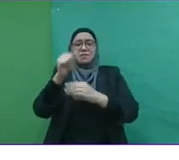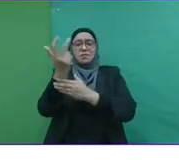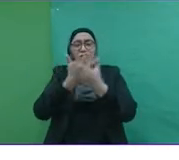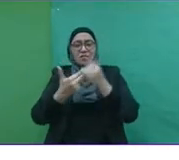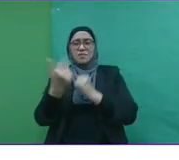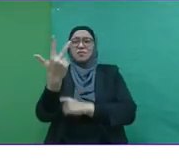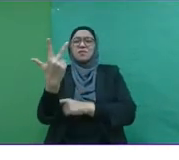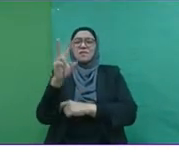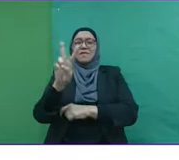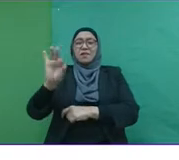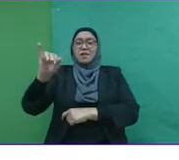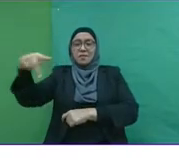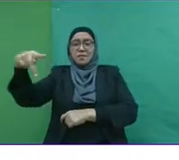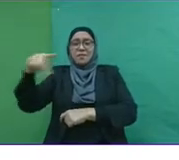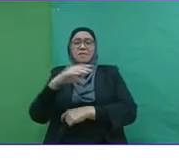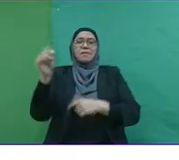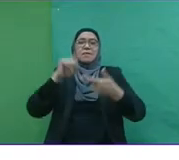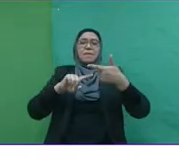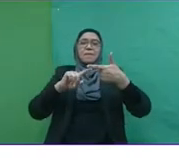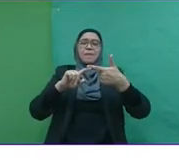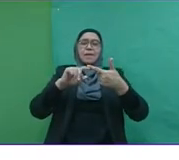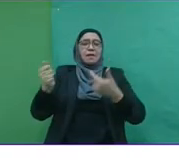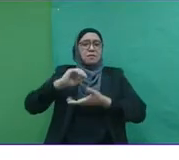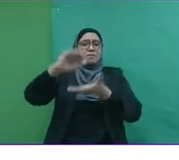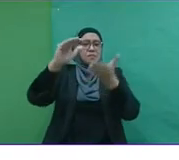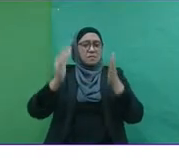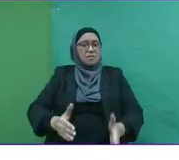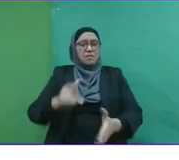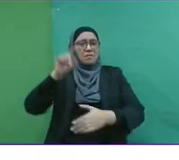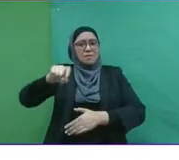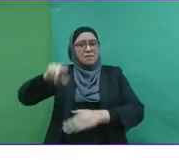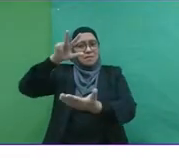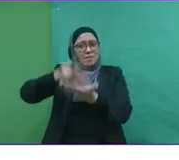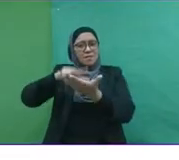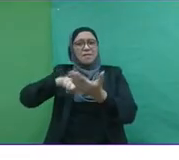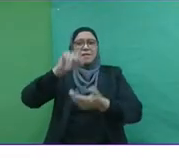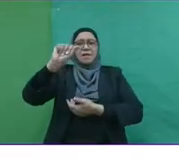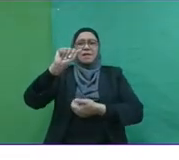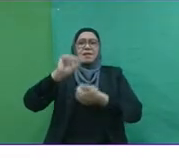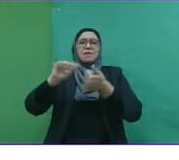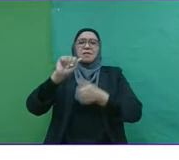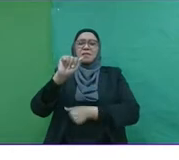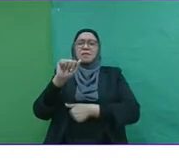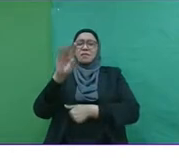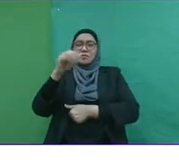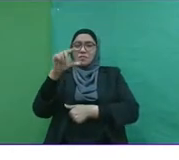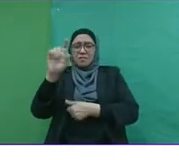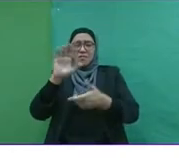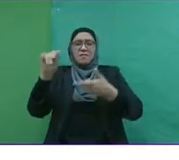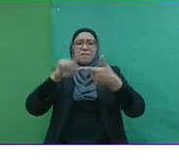entrepreneurial attributes that we should recognize. The three A's. Agility, Adaptability,